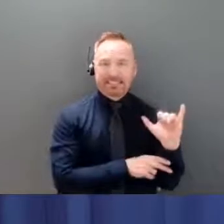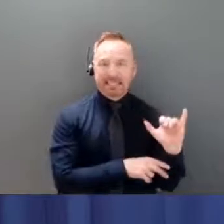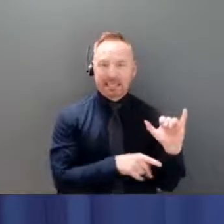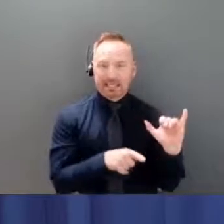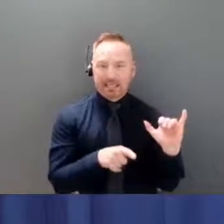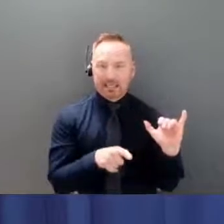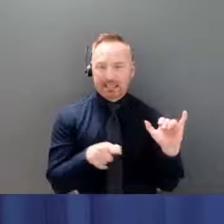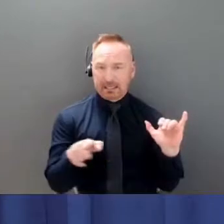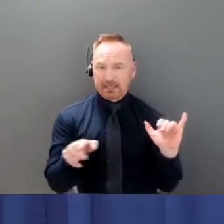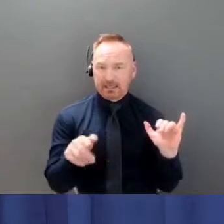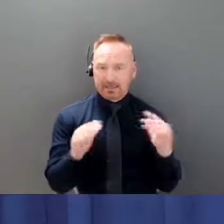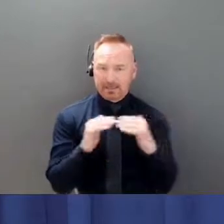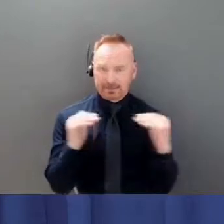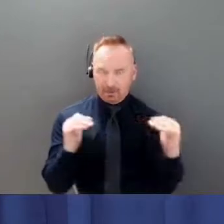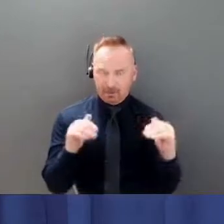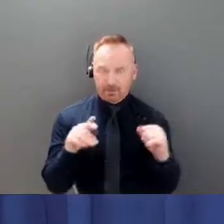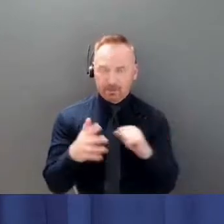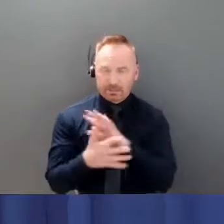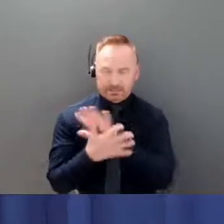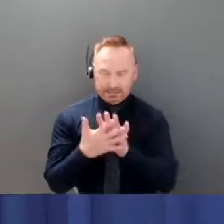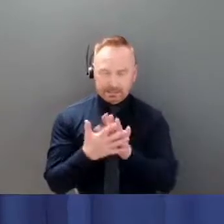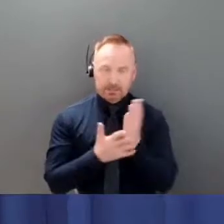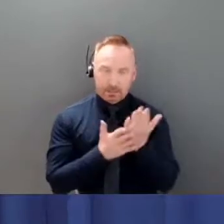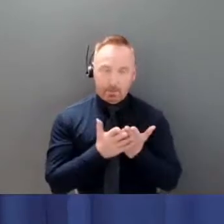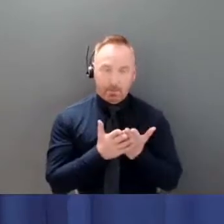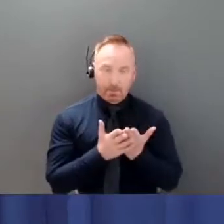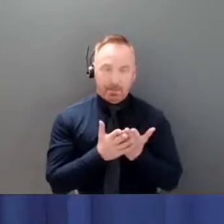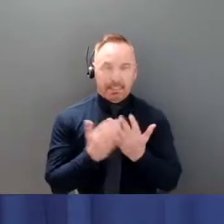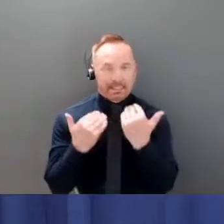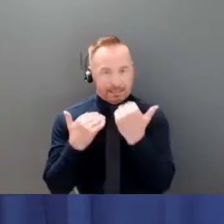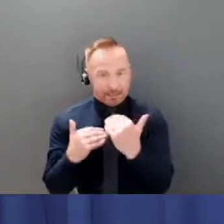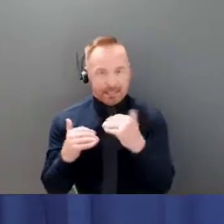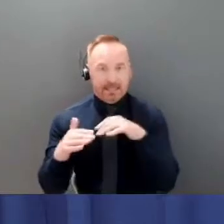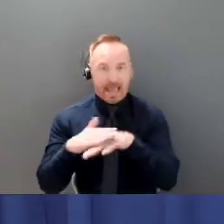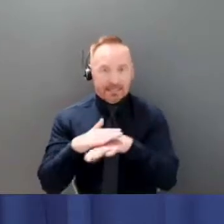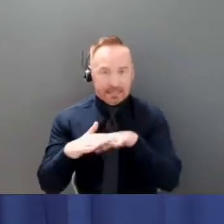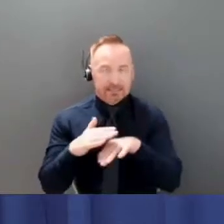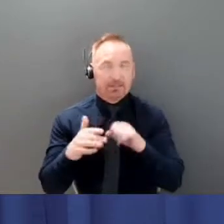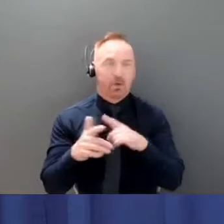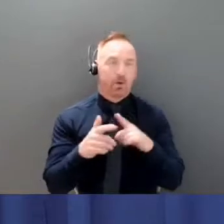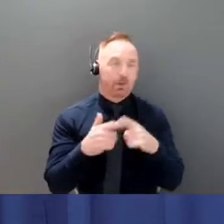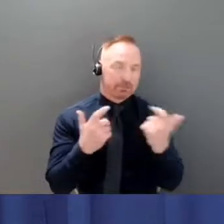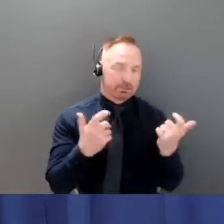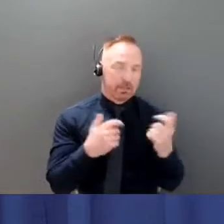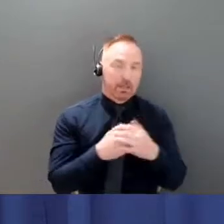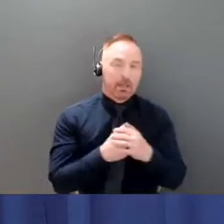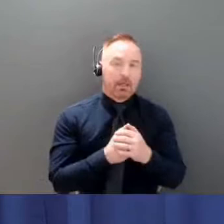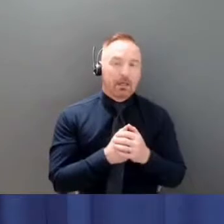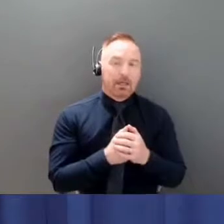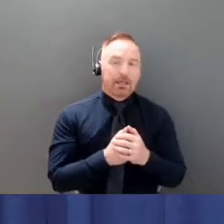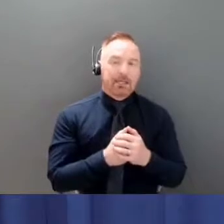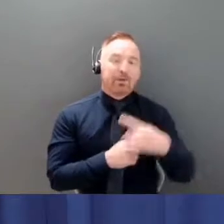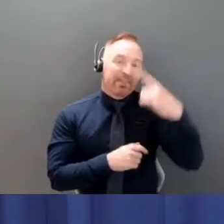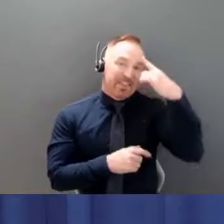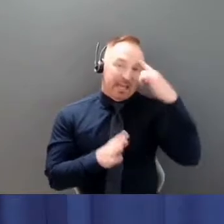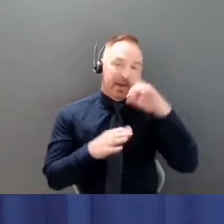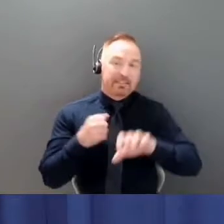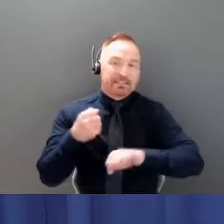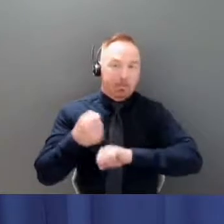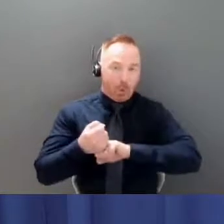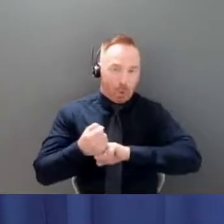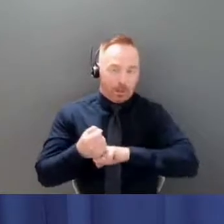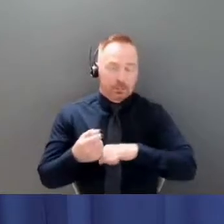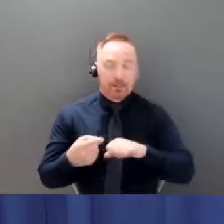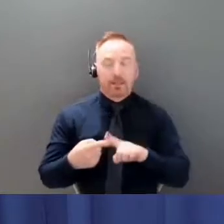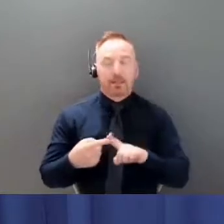uh you know if we think of this as uh support and uh testing and